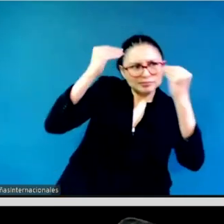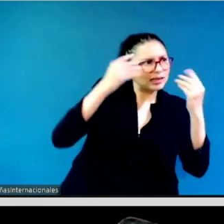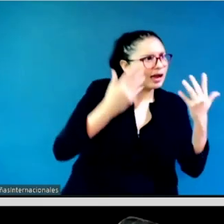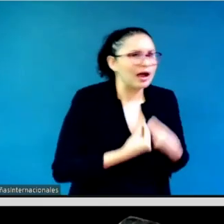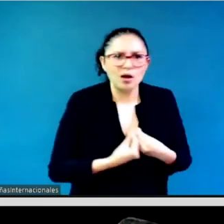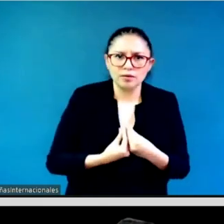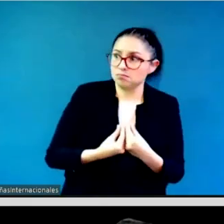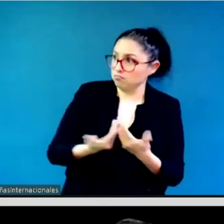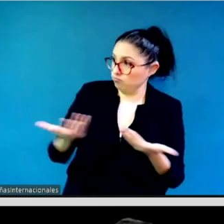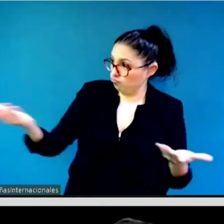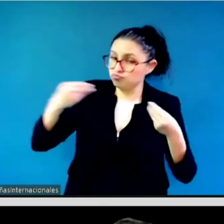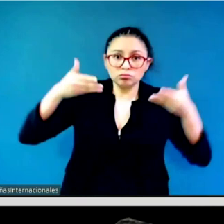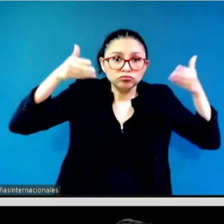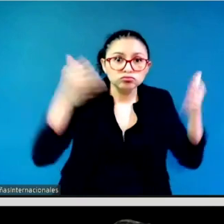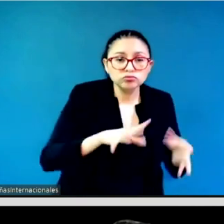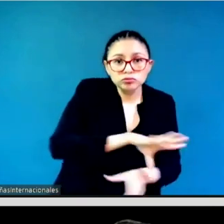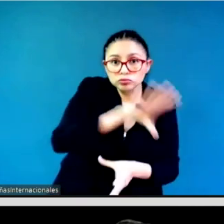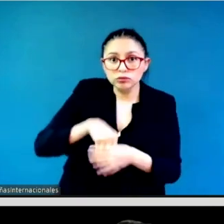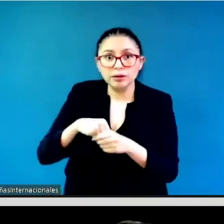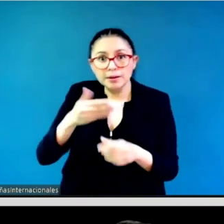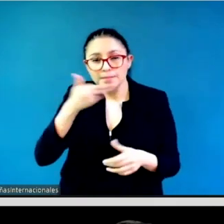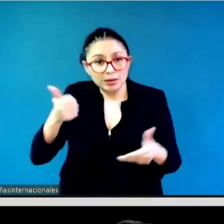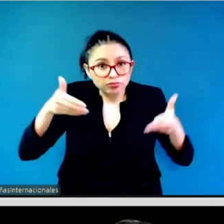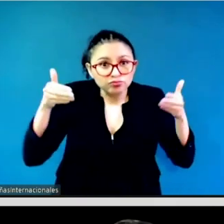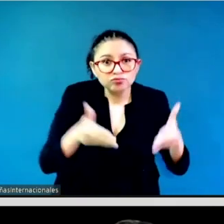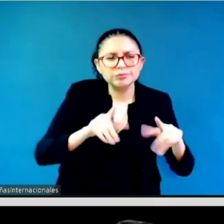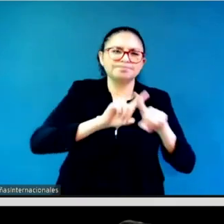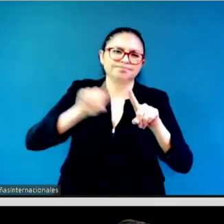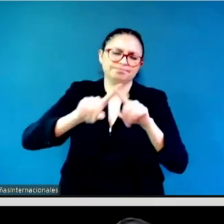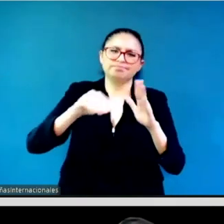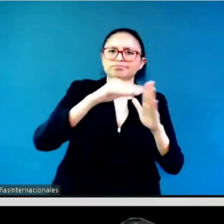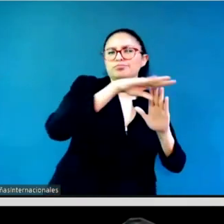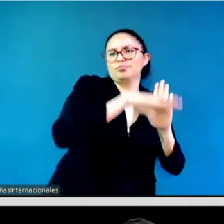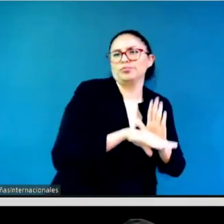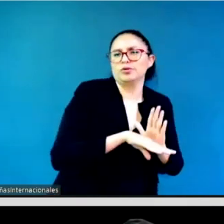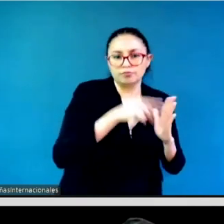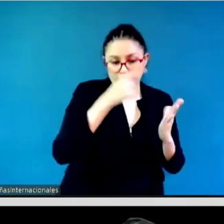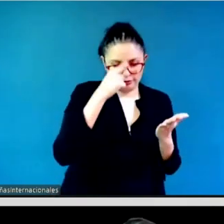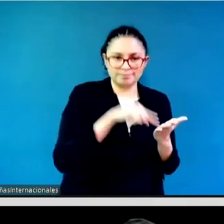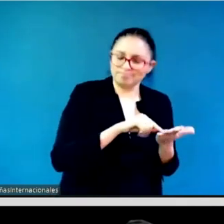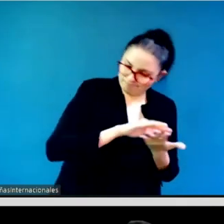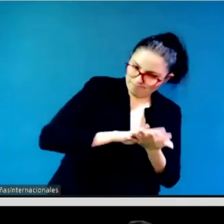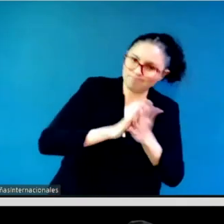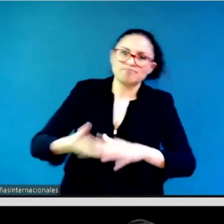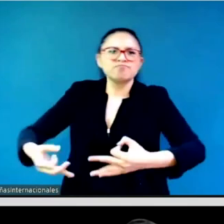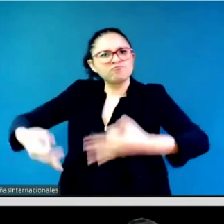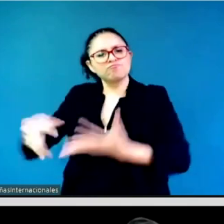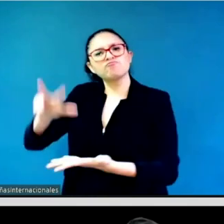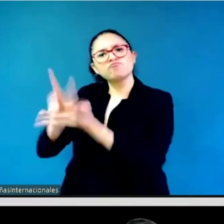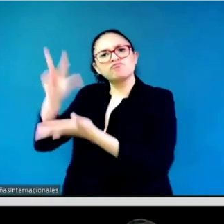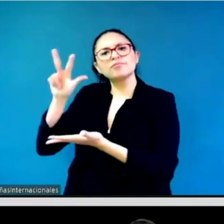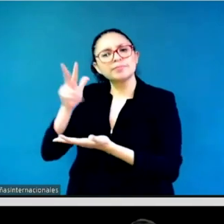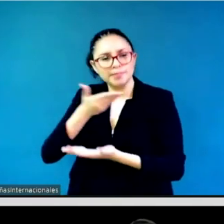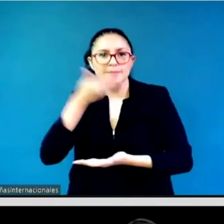transformative design that, yeah, is also directed into individual transformation and relational